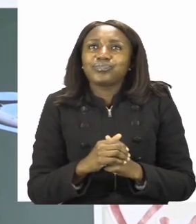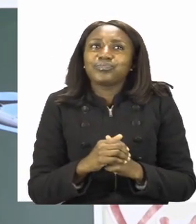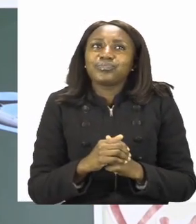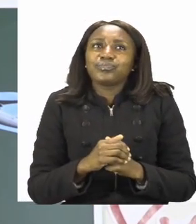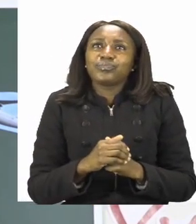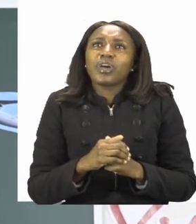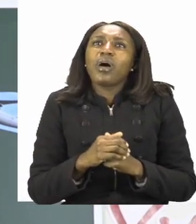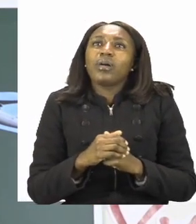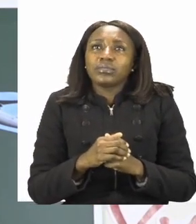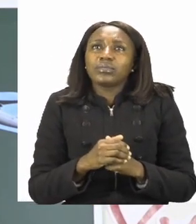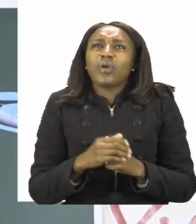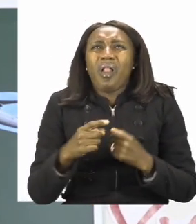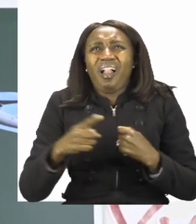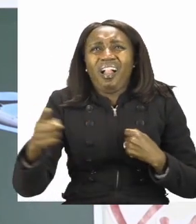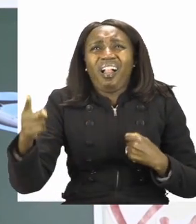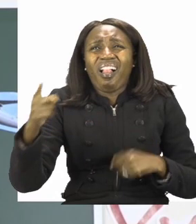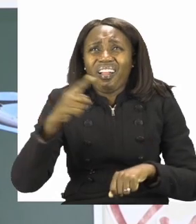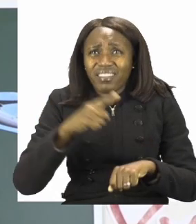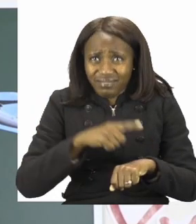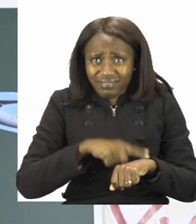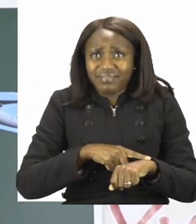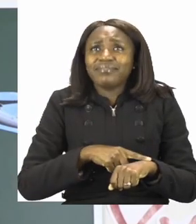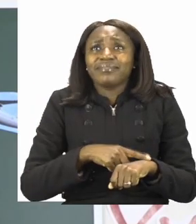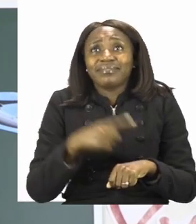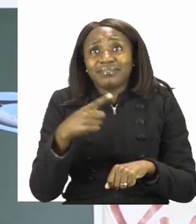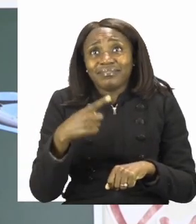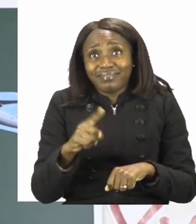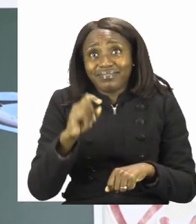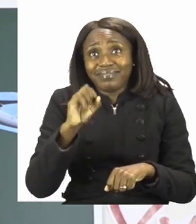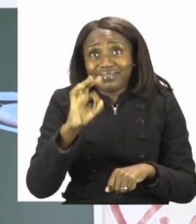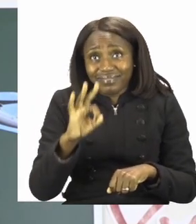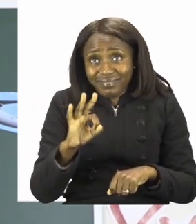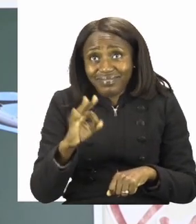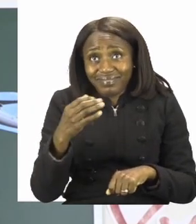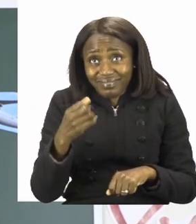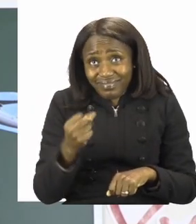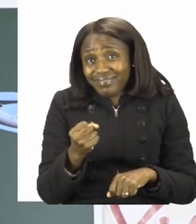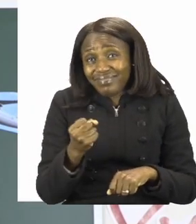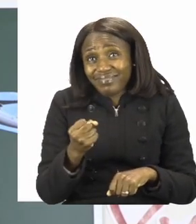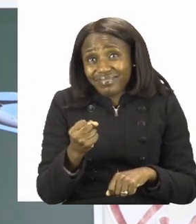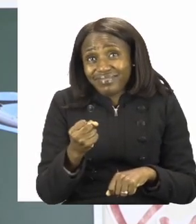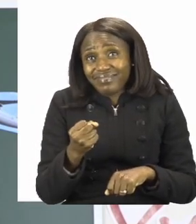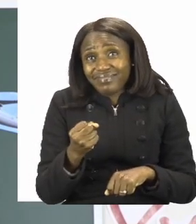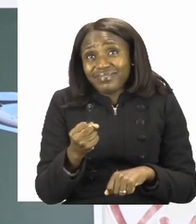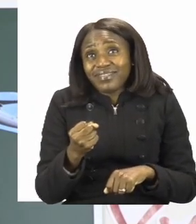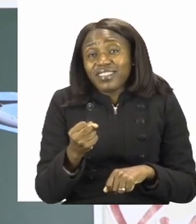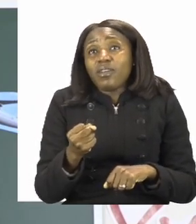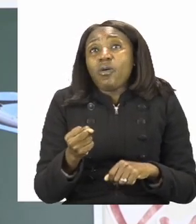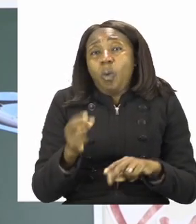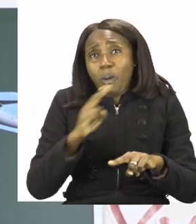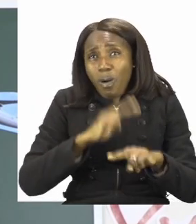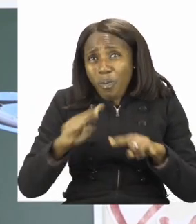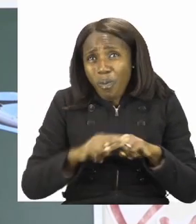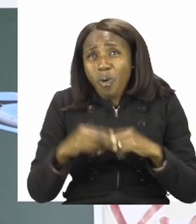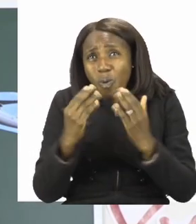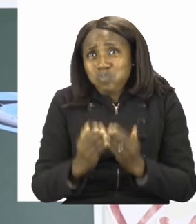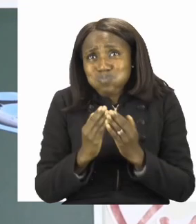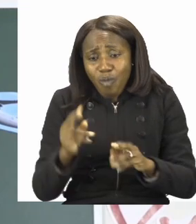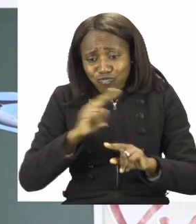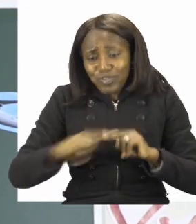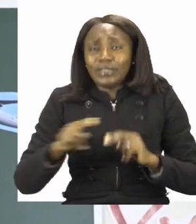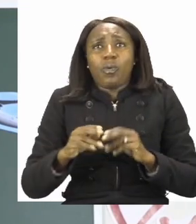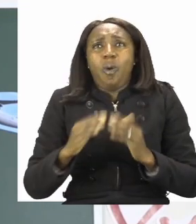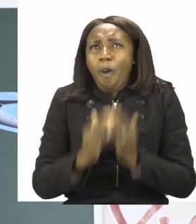longer for a boat or a ship but if you have a speedboat you can go fast and go in the water.